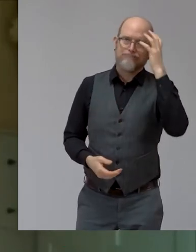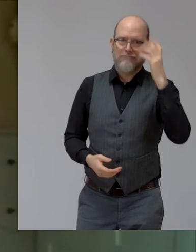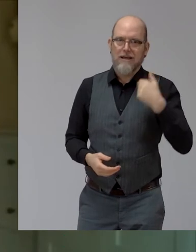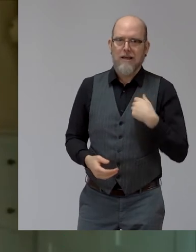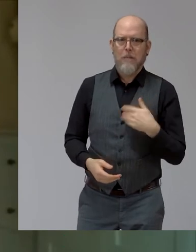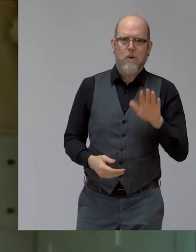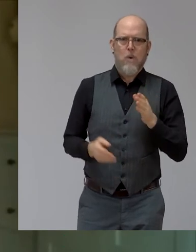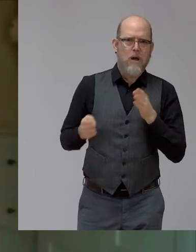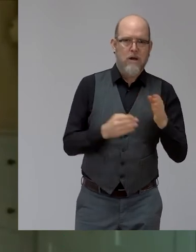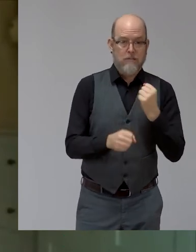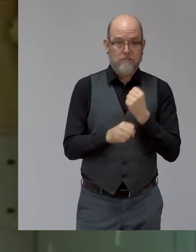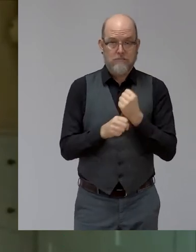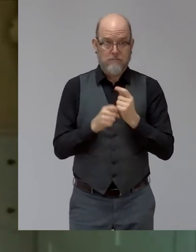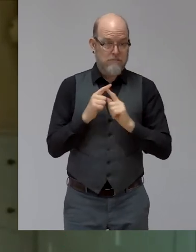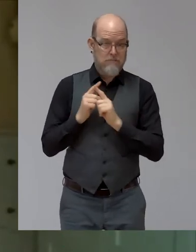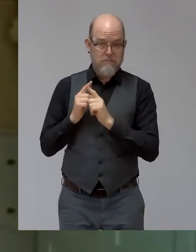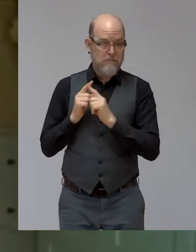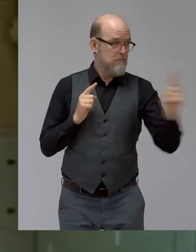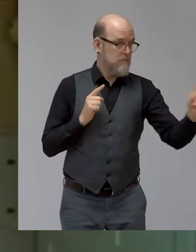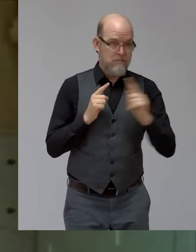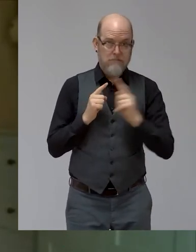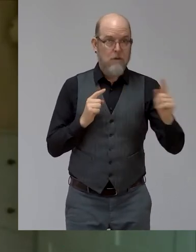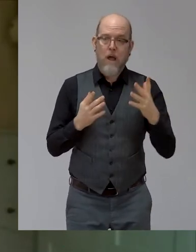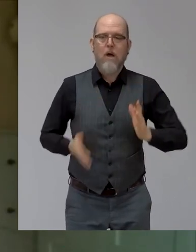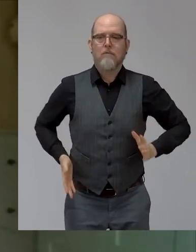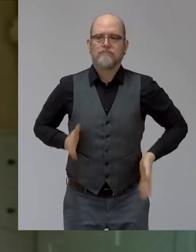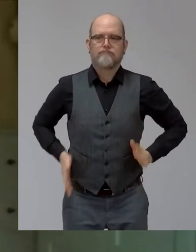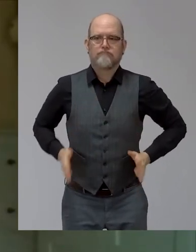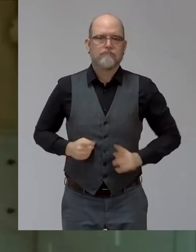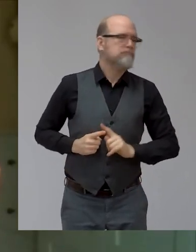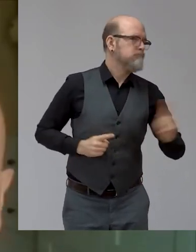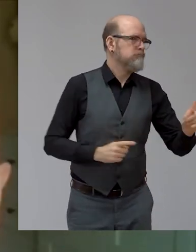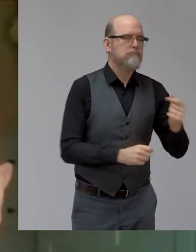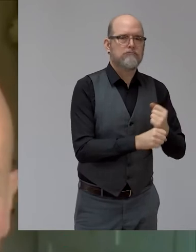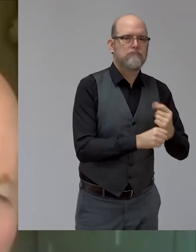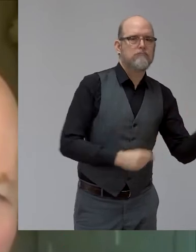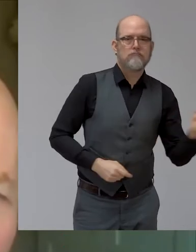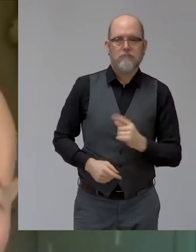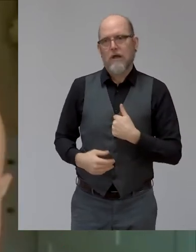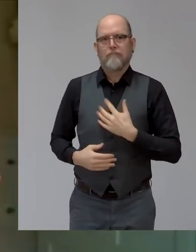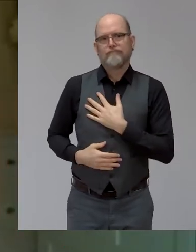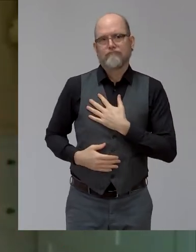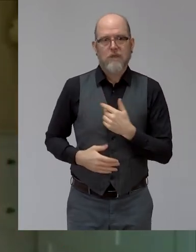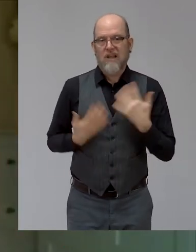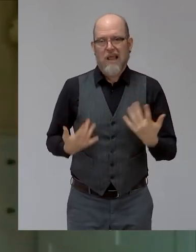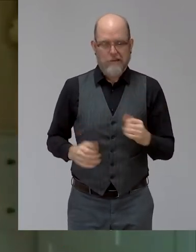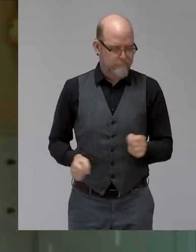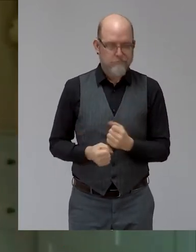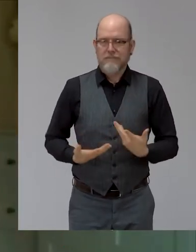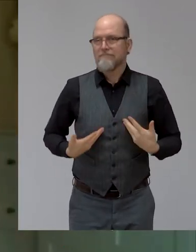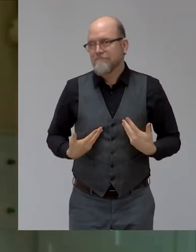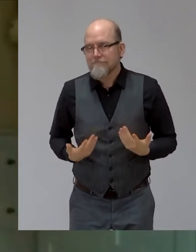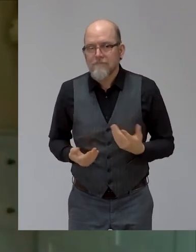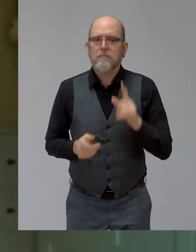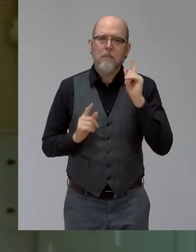So, clearly I can't do that anymore. But, um, and you know, I suppose I look at it, I try to look at things positively, everything positively.